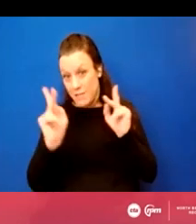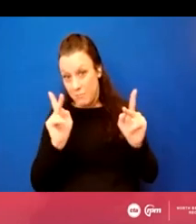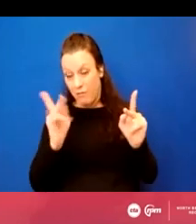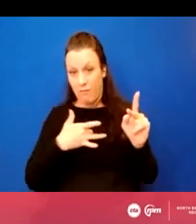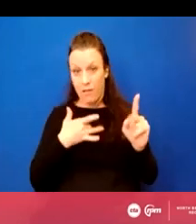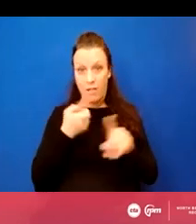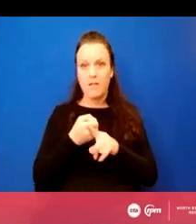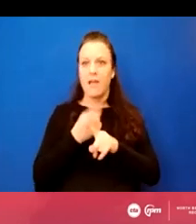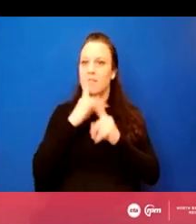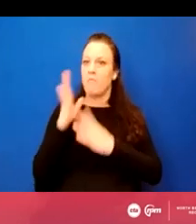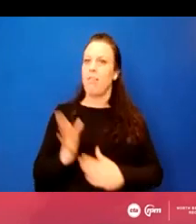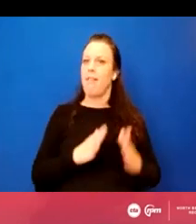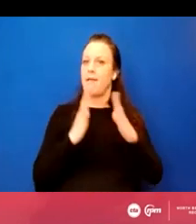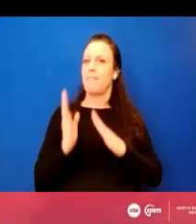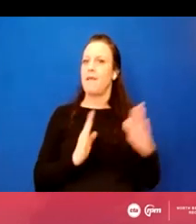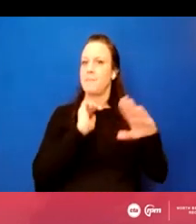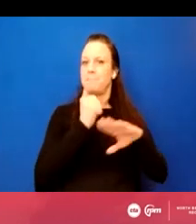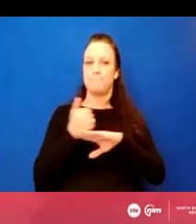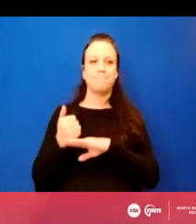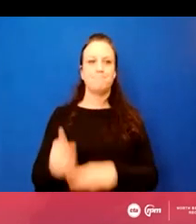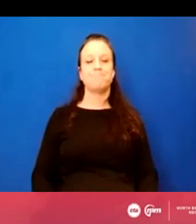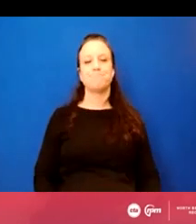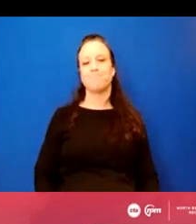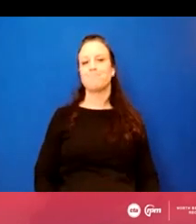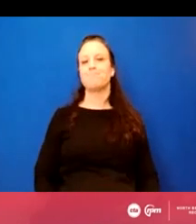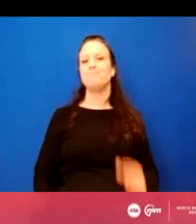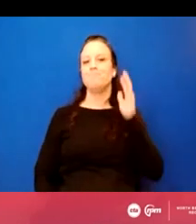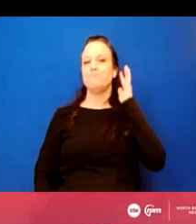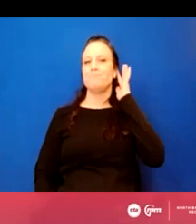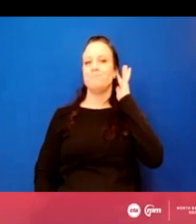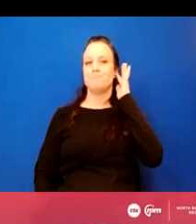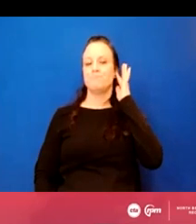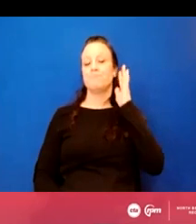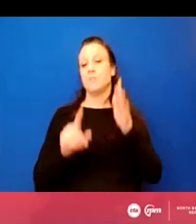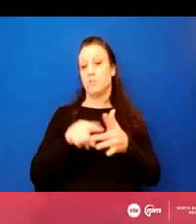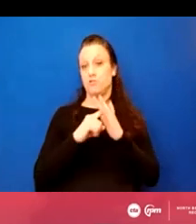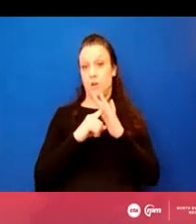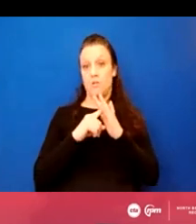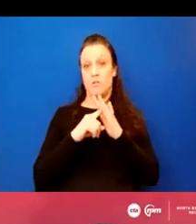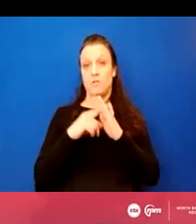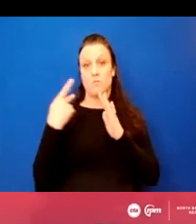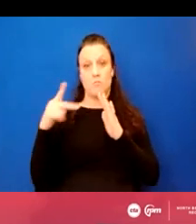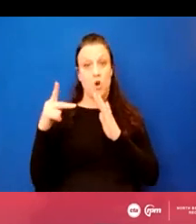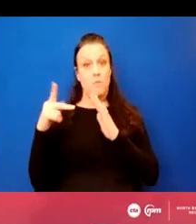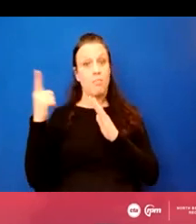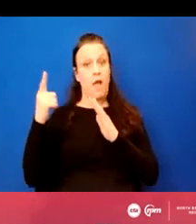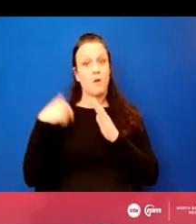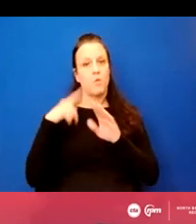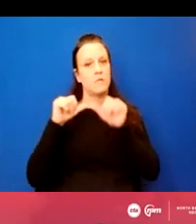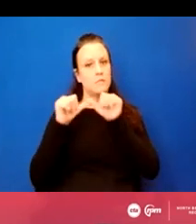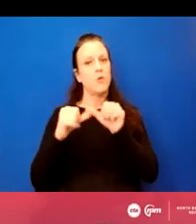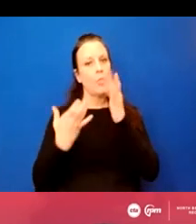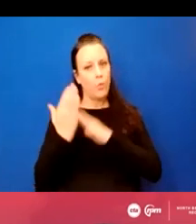the plan mitigations. Next slide, please. So starting off, red and purple line service will continue throughout